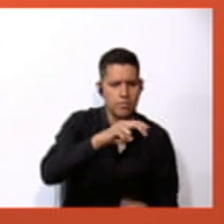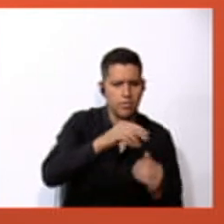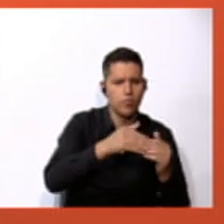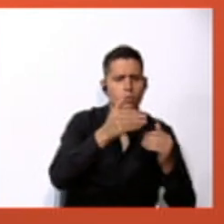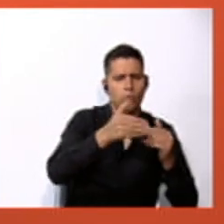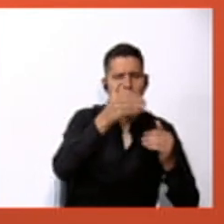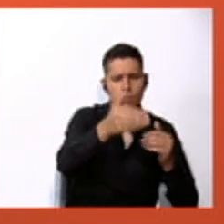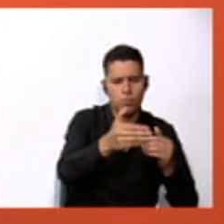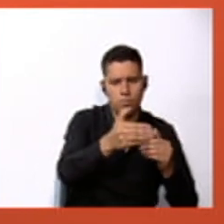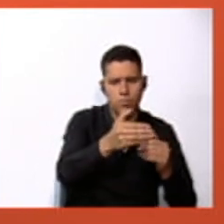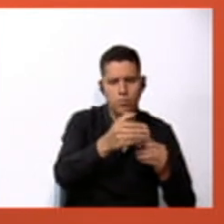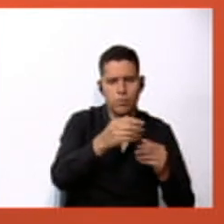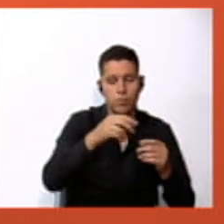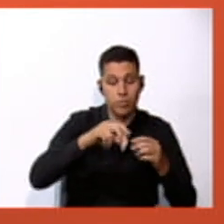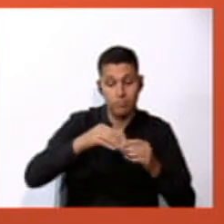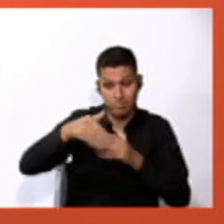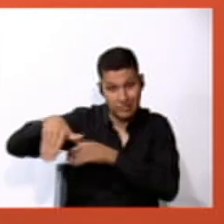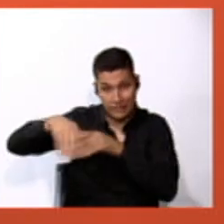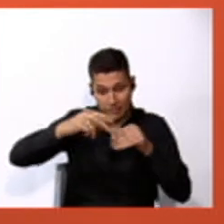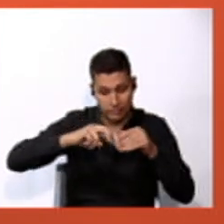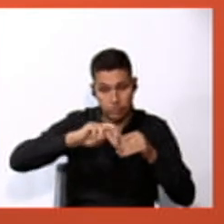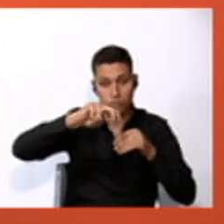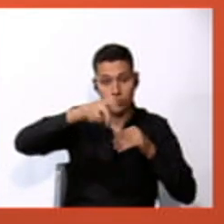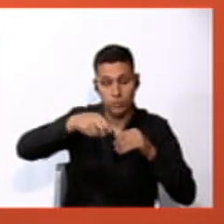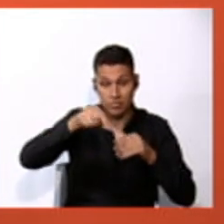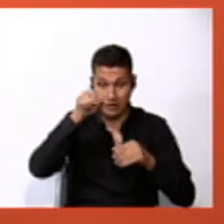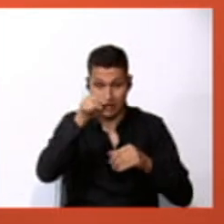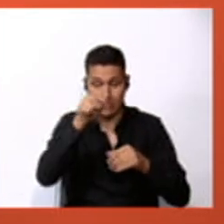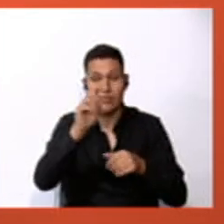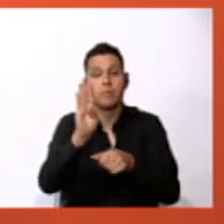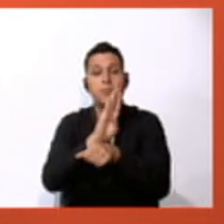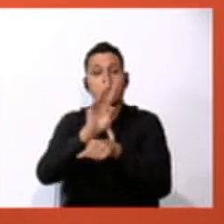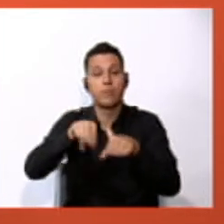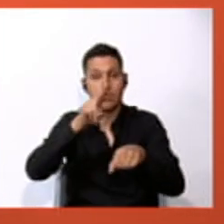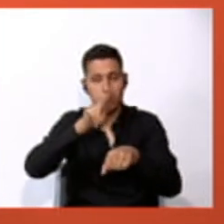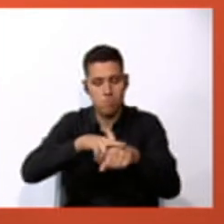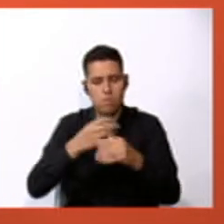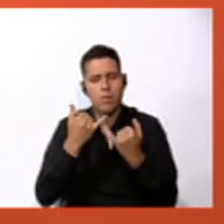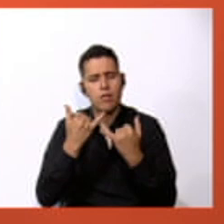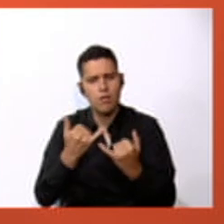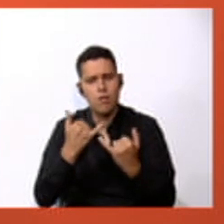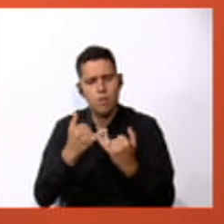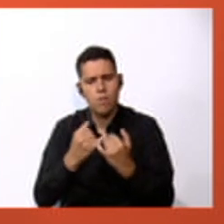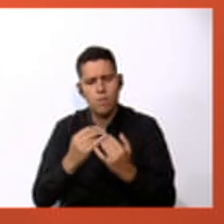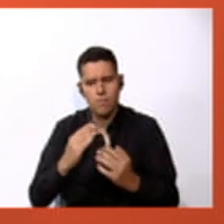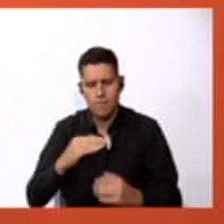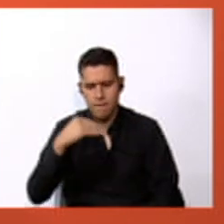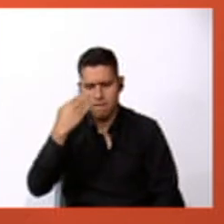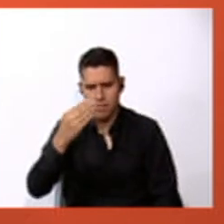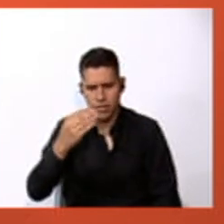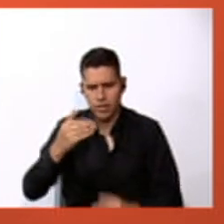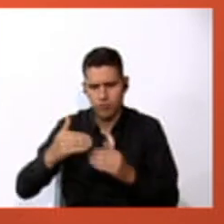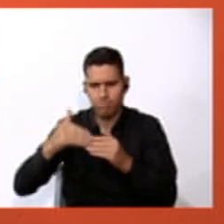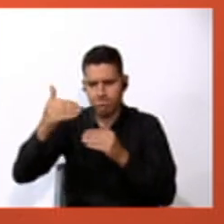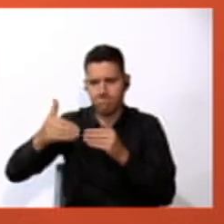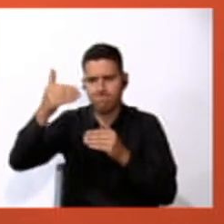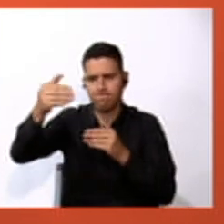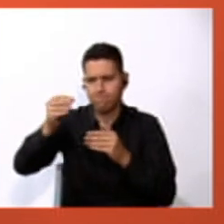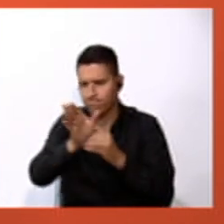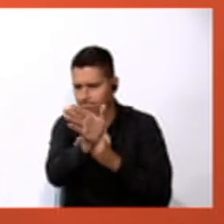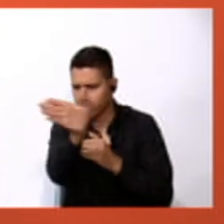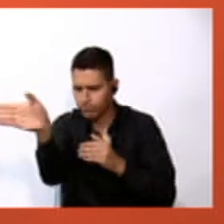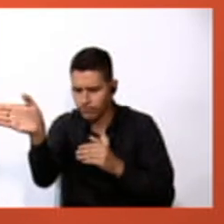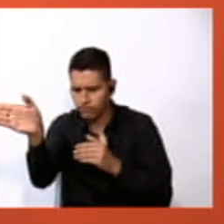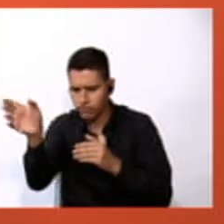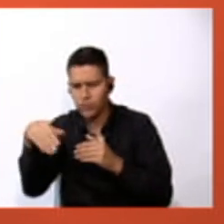cross the street and find the national bank now go straight three blocks turn